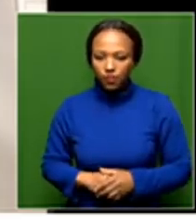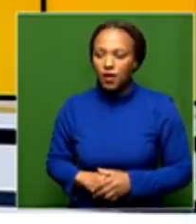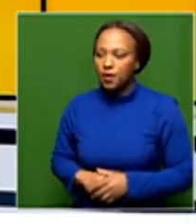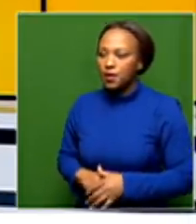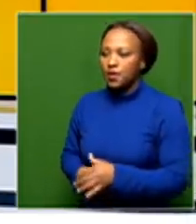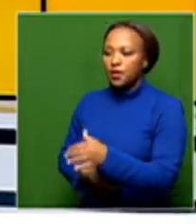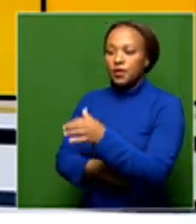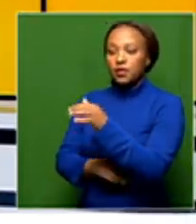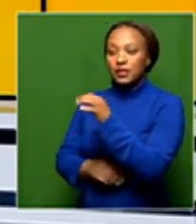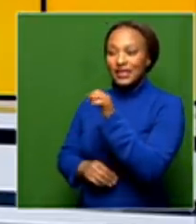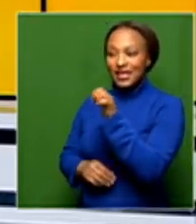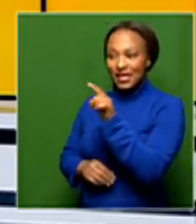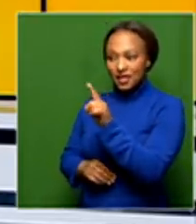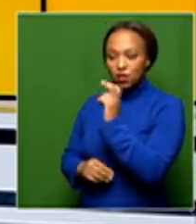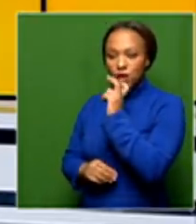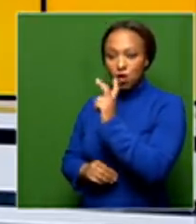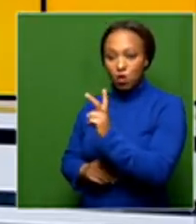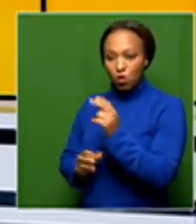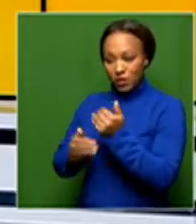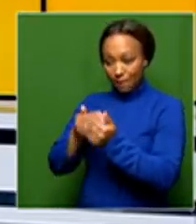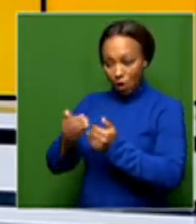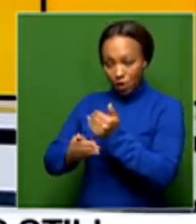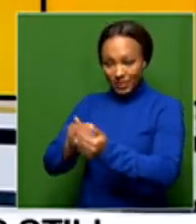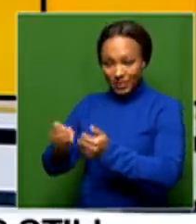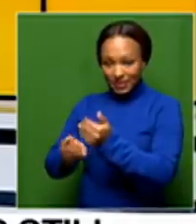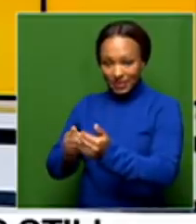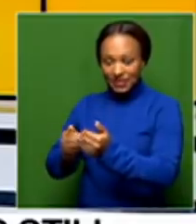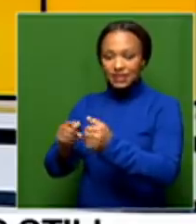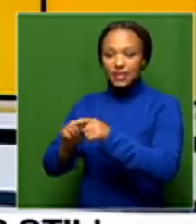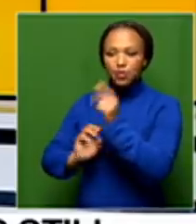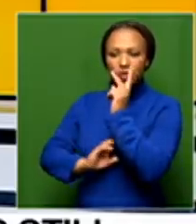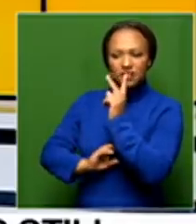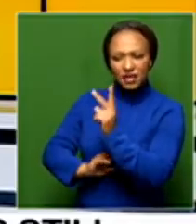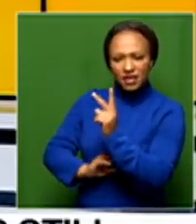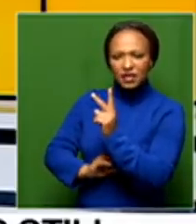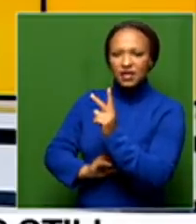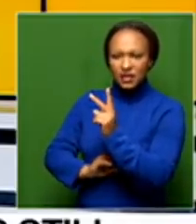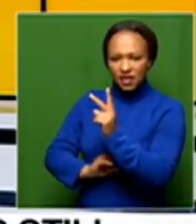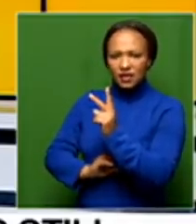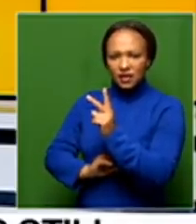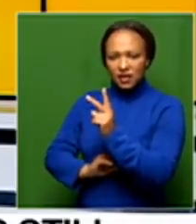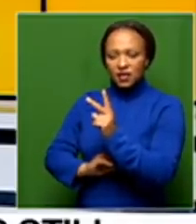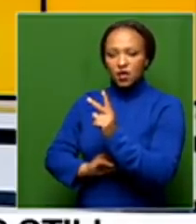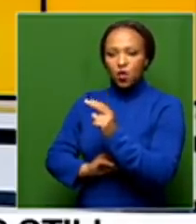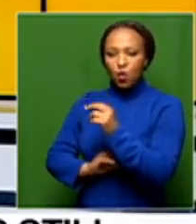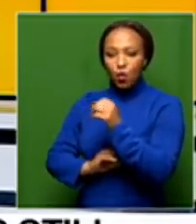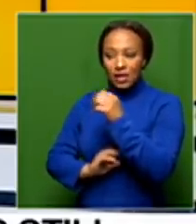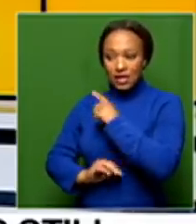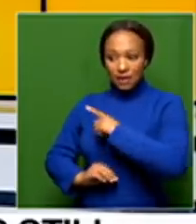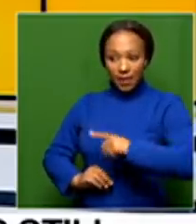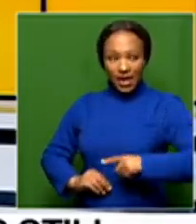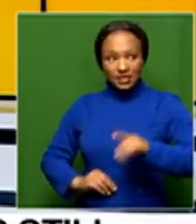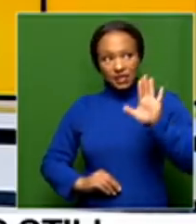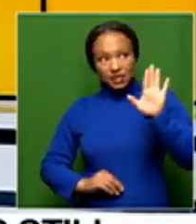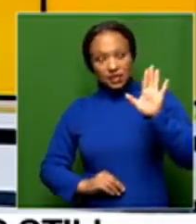we we look at this this particular process and we see that this is something that the president has come forward